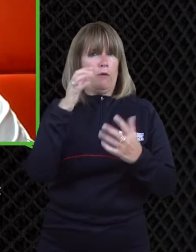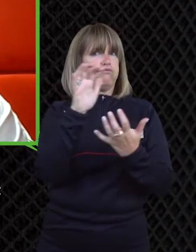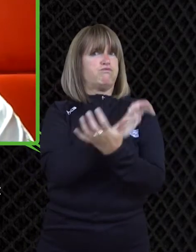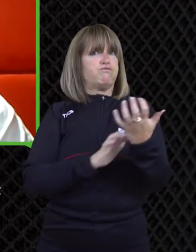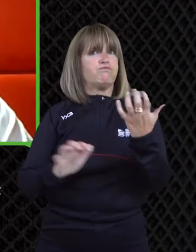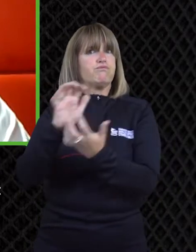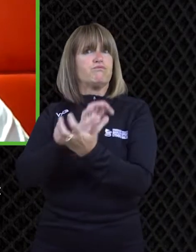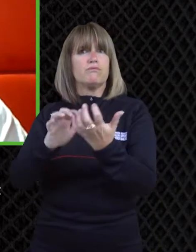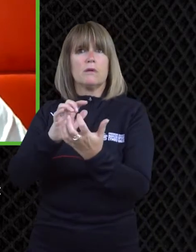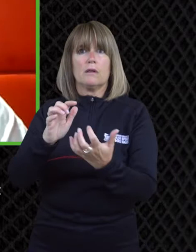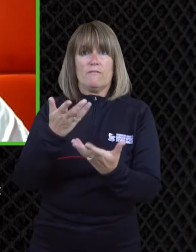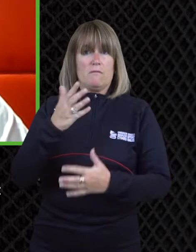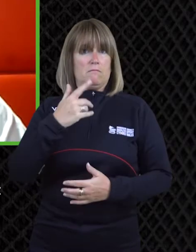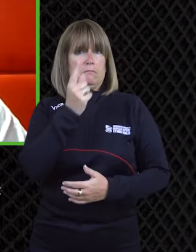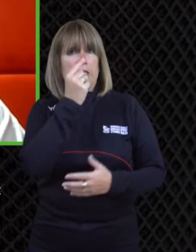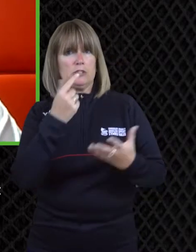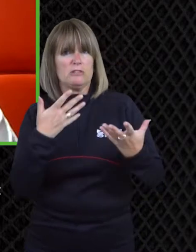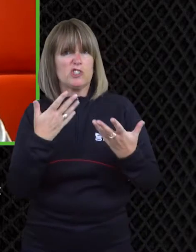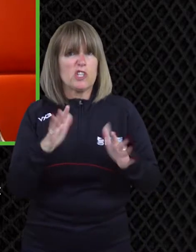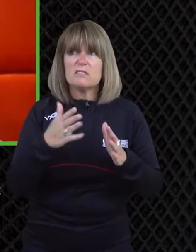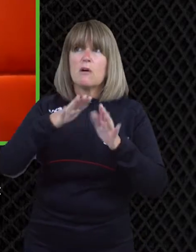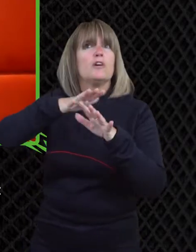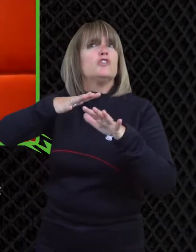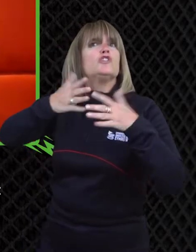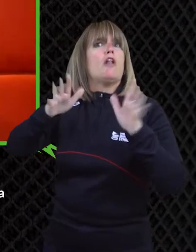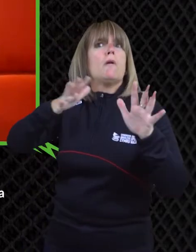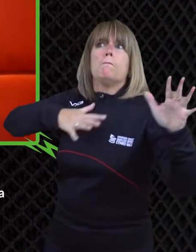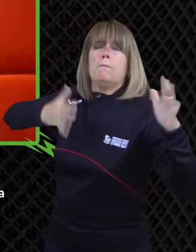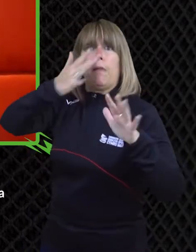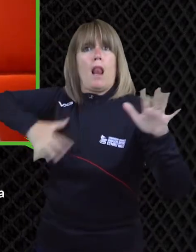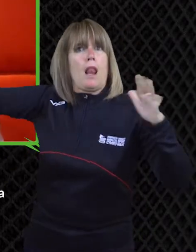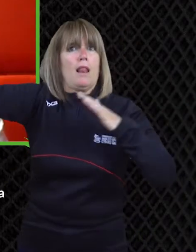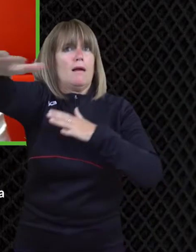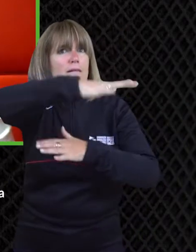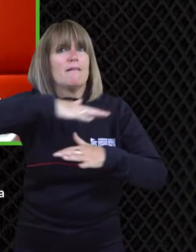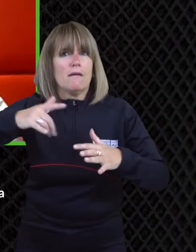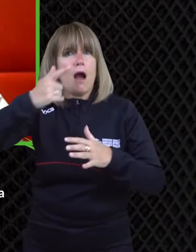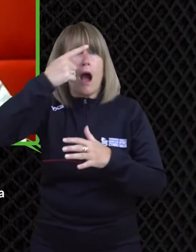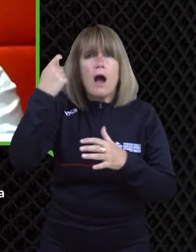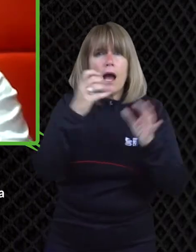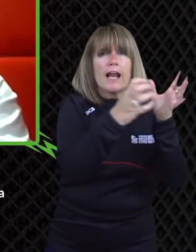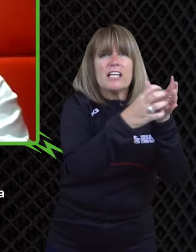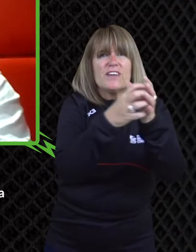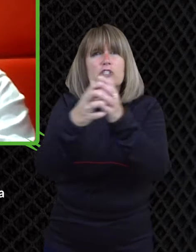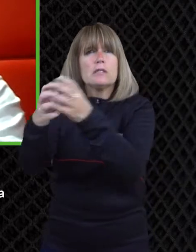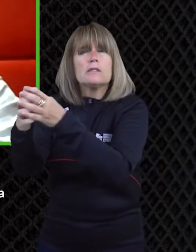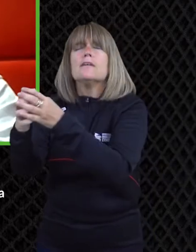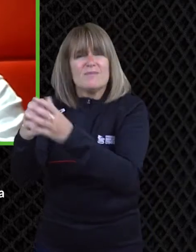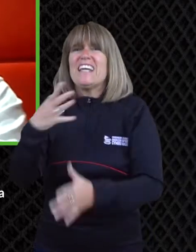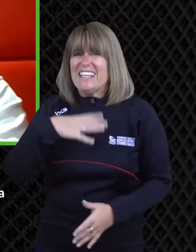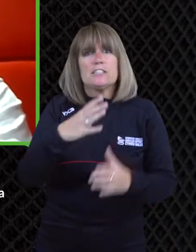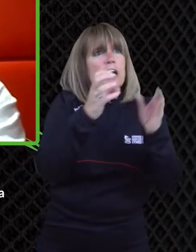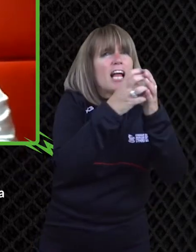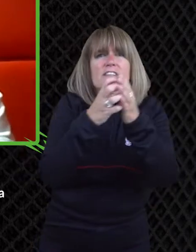it's just such a i think it's complicated um and i guess i'd speak for potentially